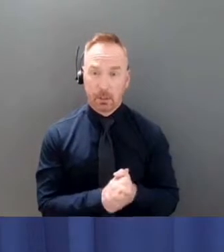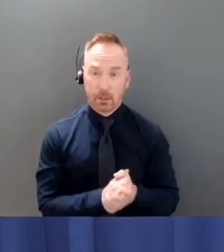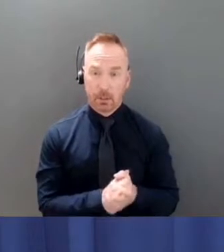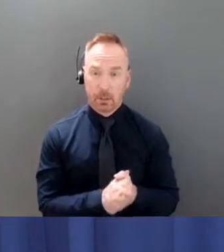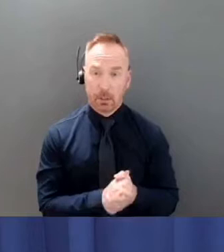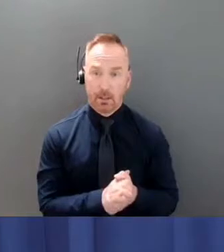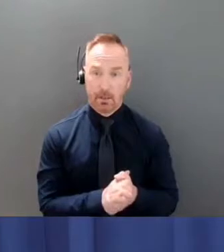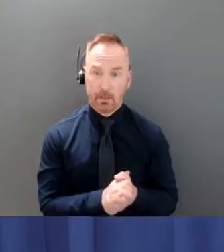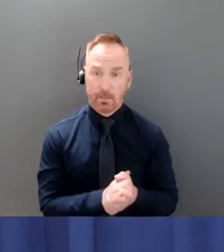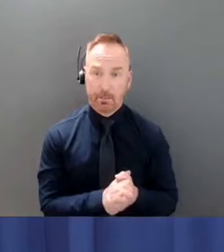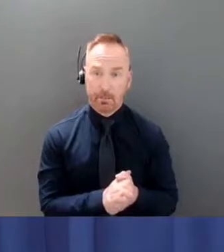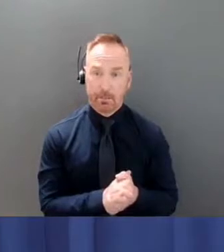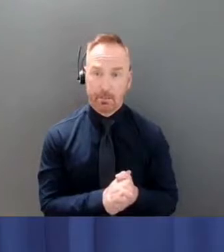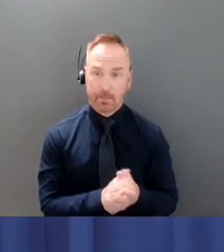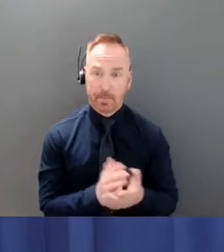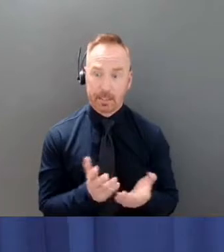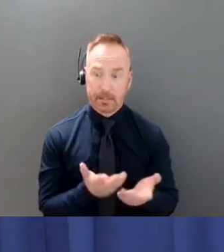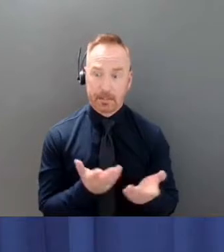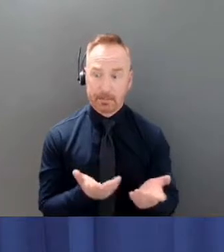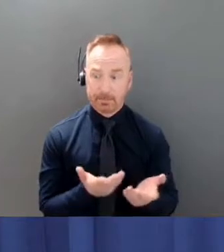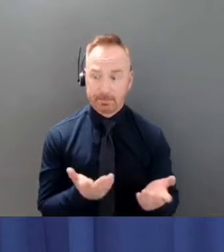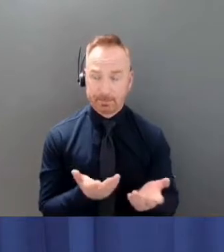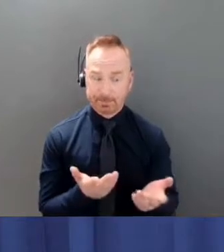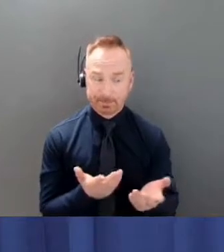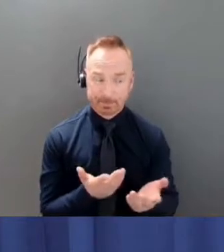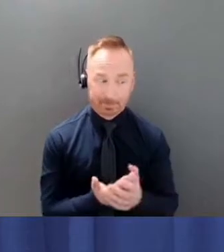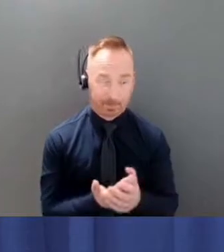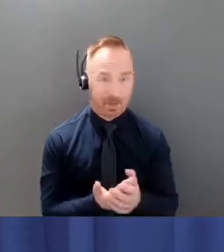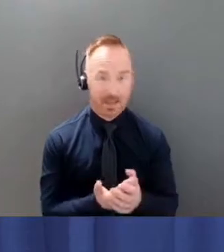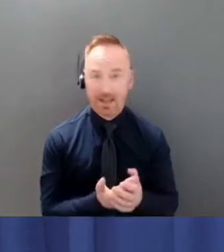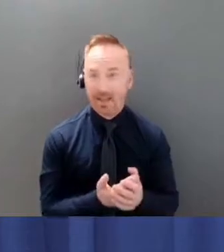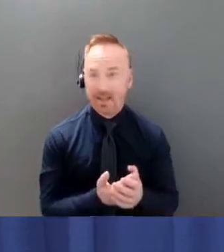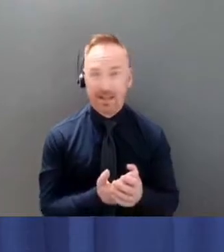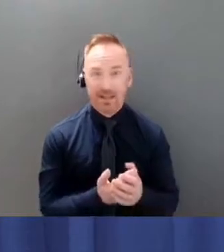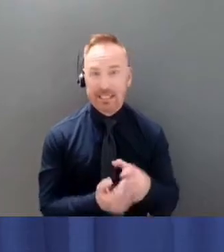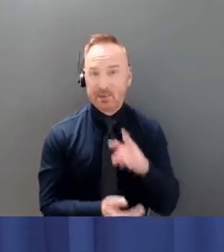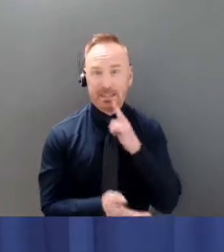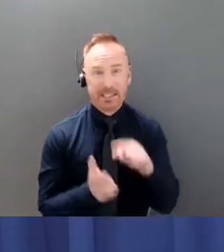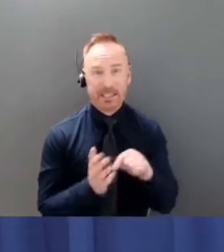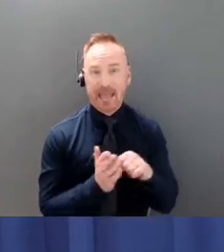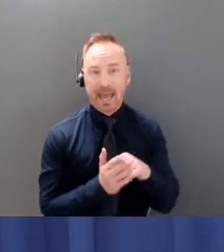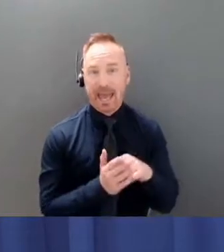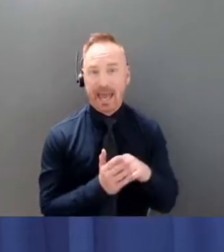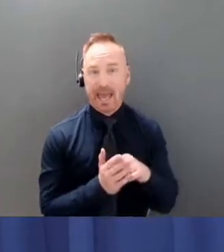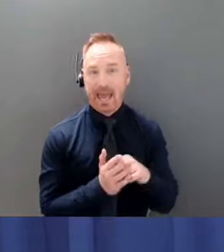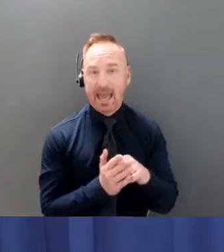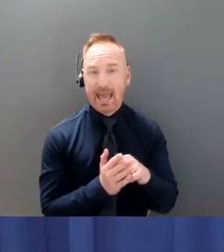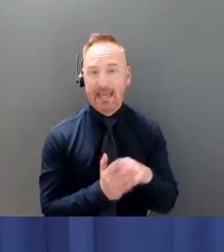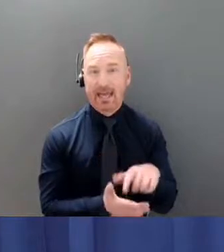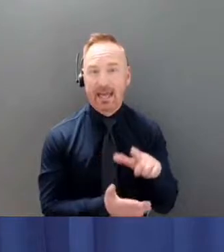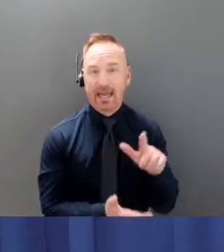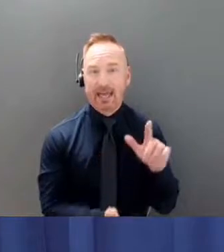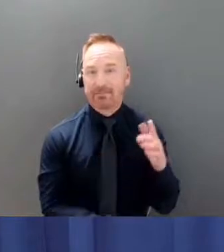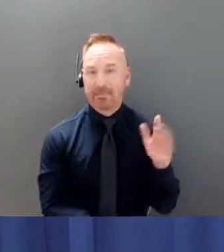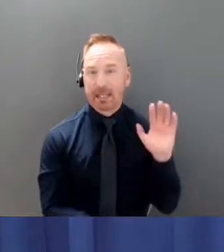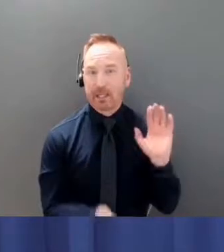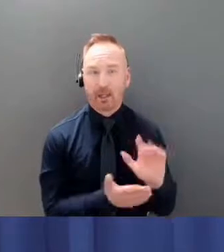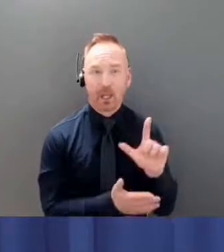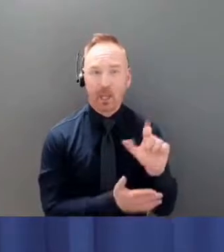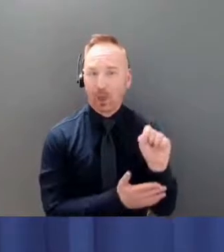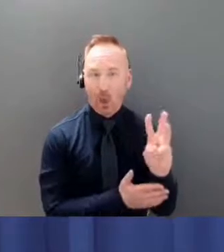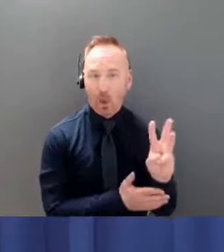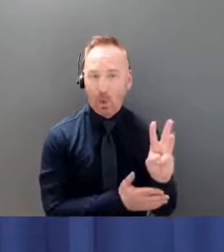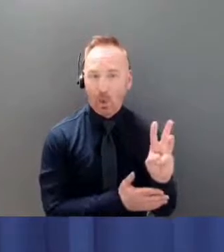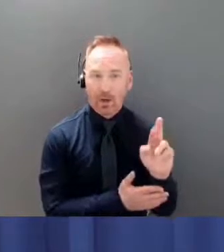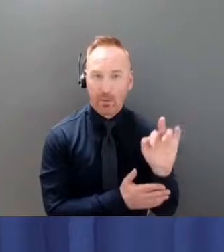low risk measure to take. Because, in fact, the risk of importation from elsewhere in Canada has dropped even